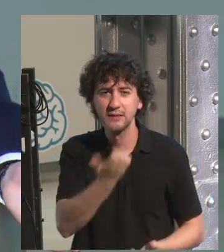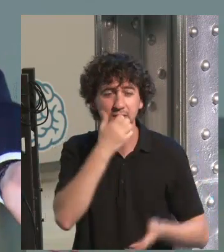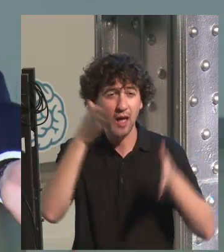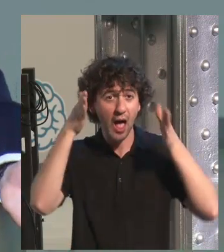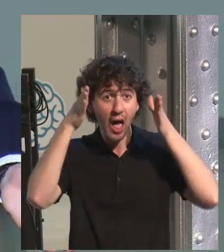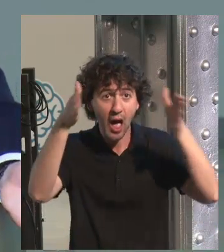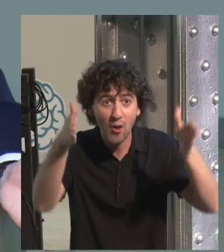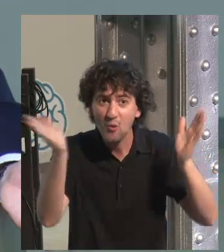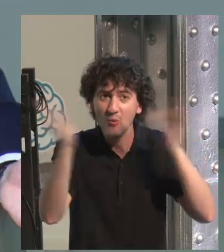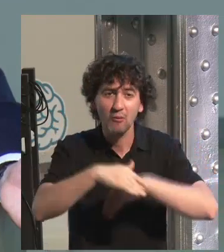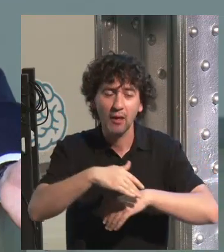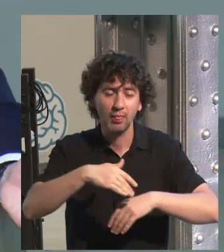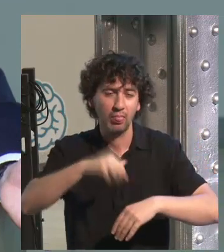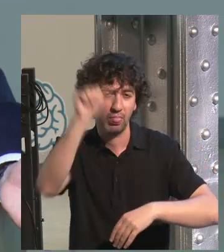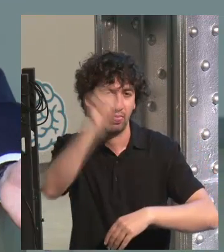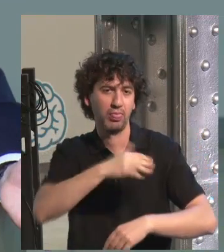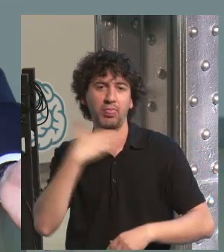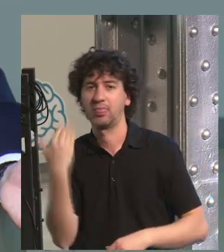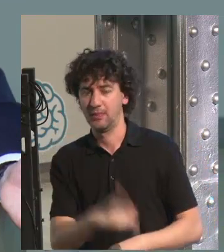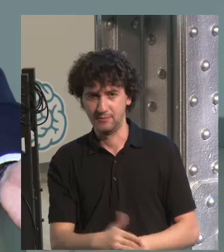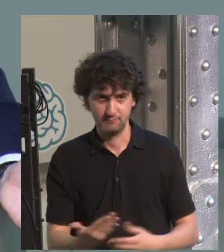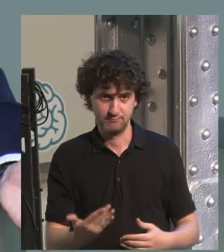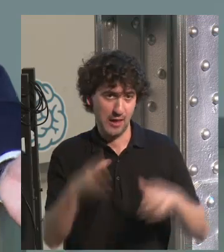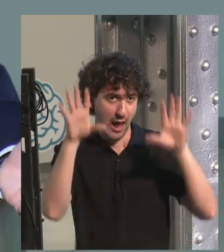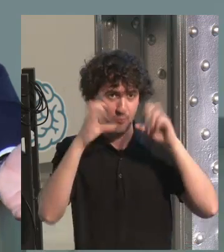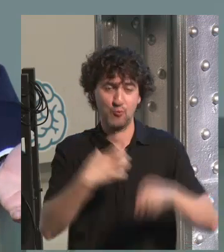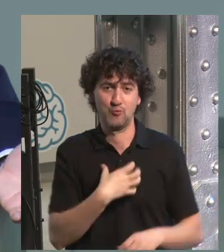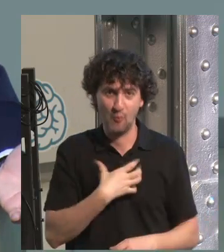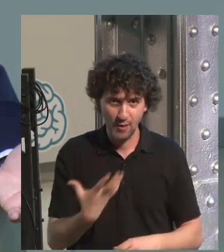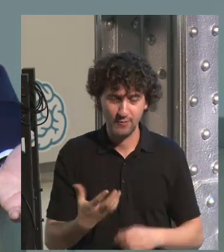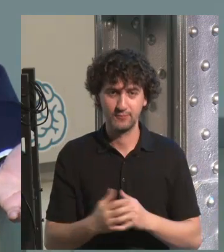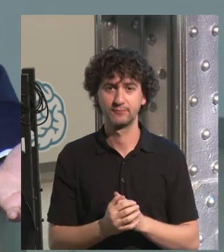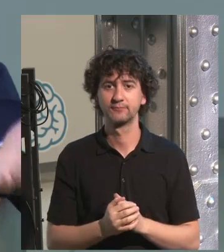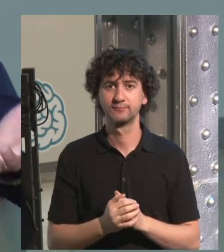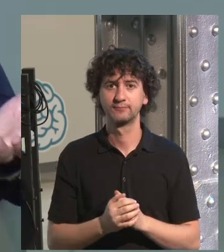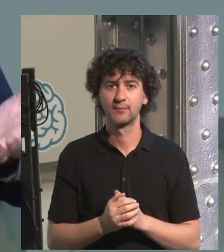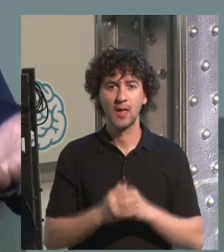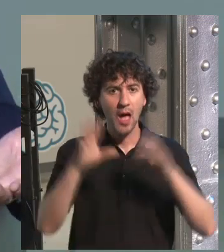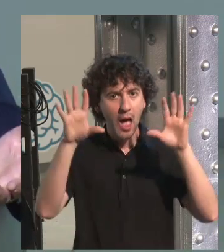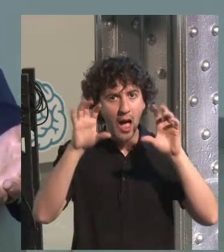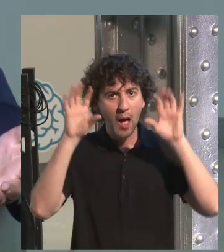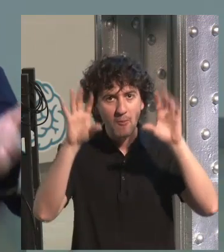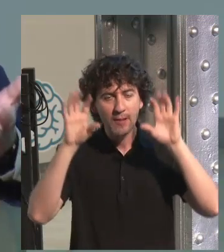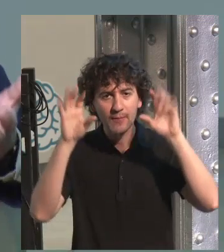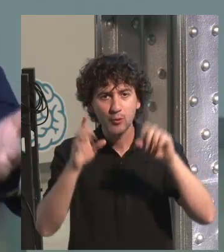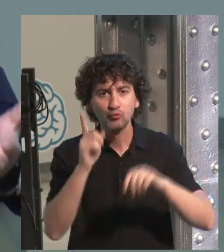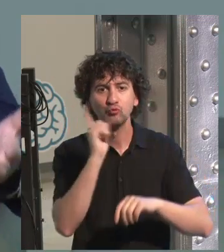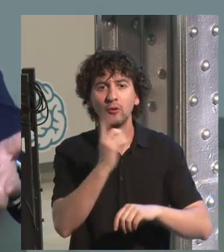explicitly. And if you're not paying attention, you will lose the opportunity to learn. But